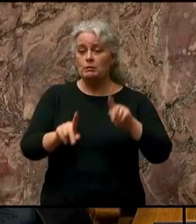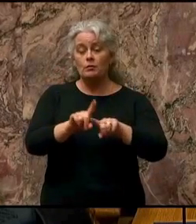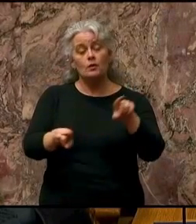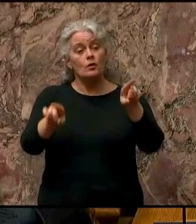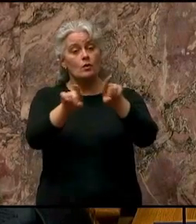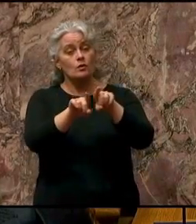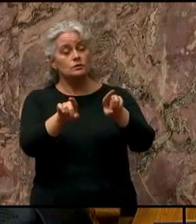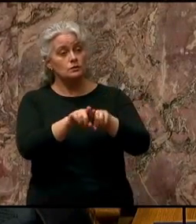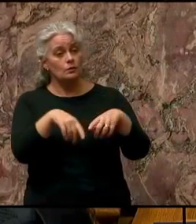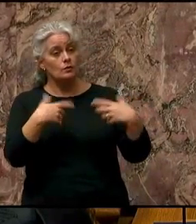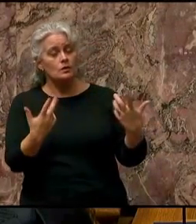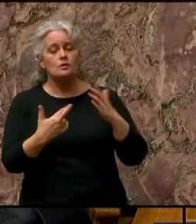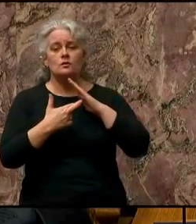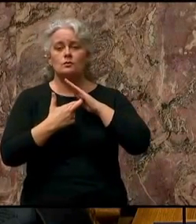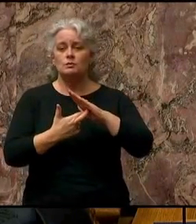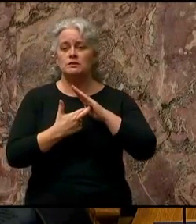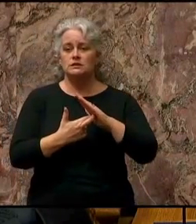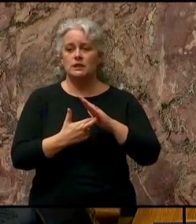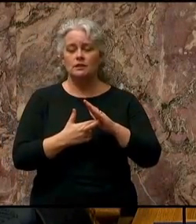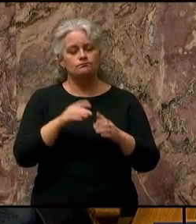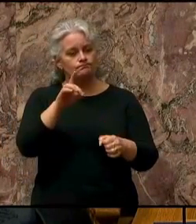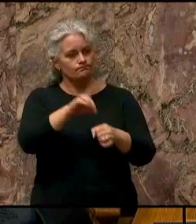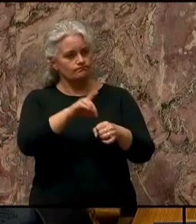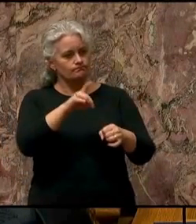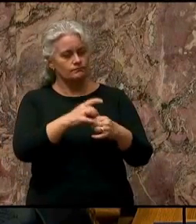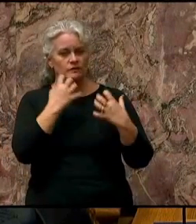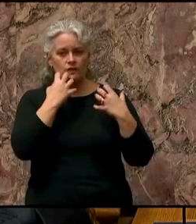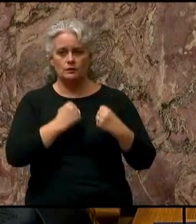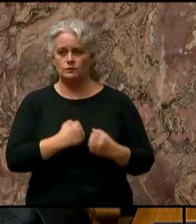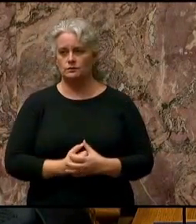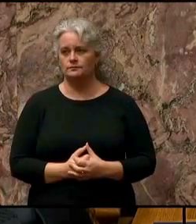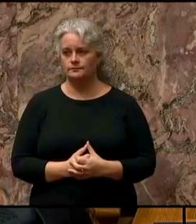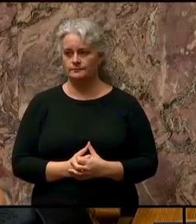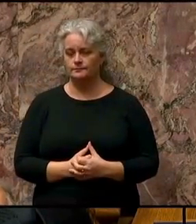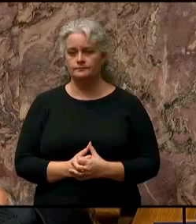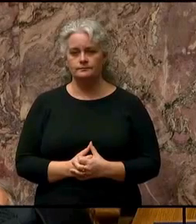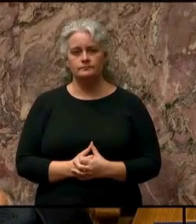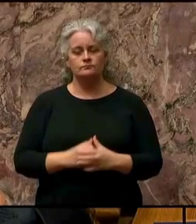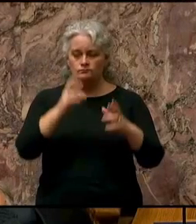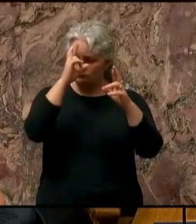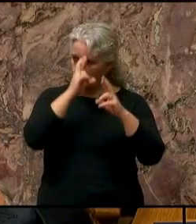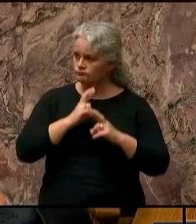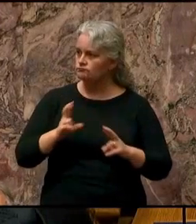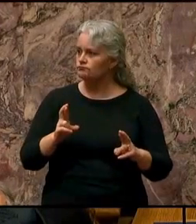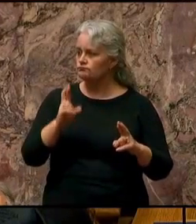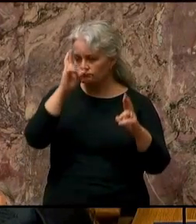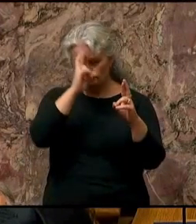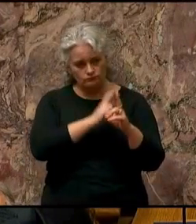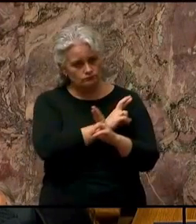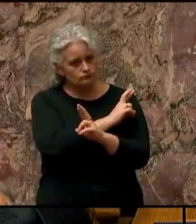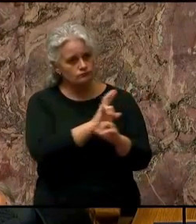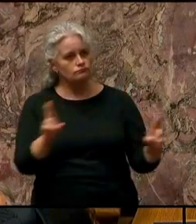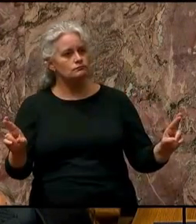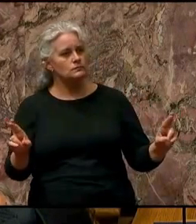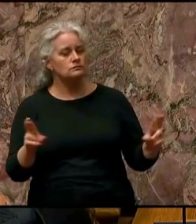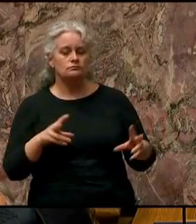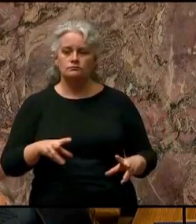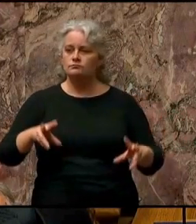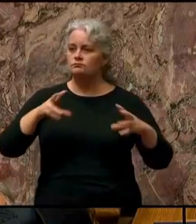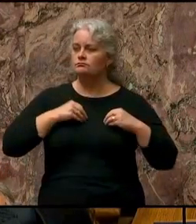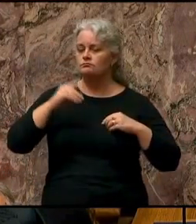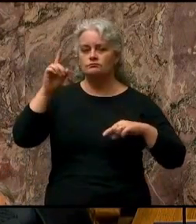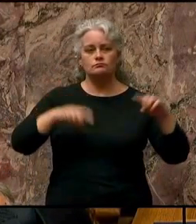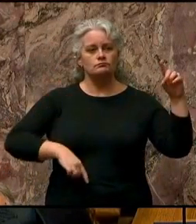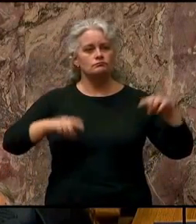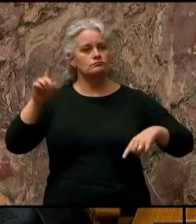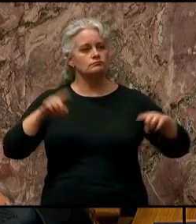also to represent democratic values. Respect for each other, acceptance of diversity,